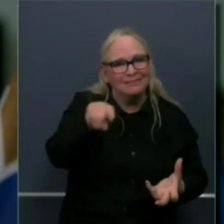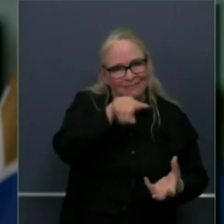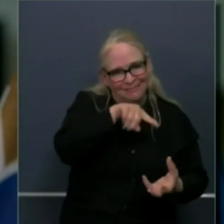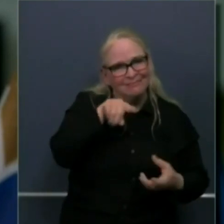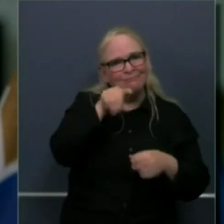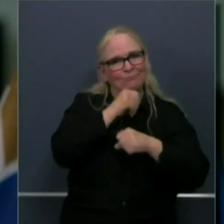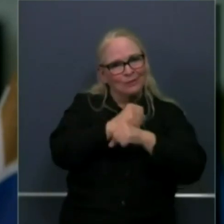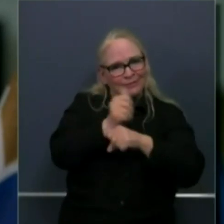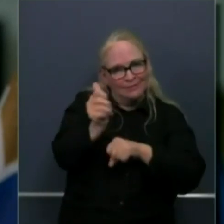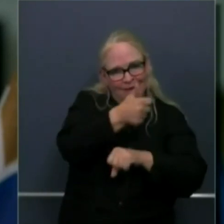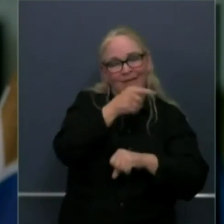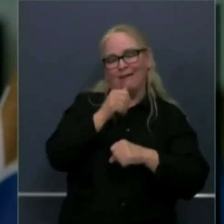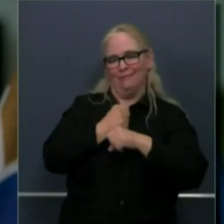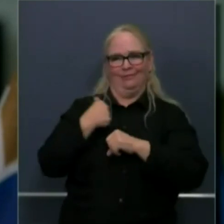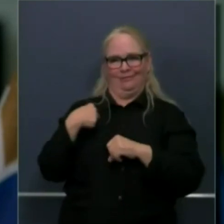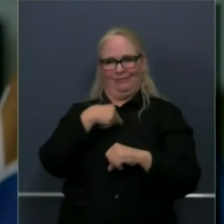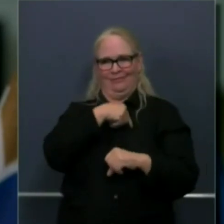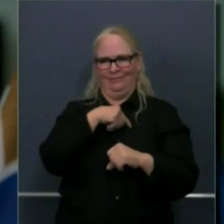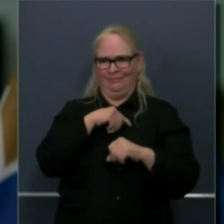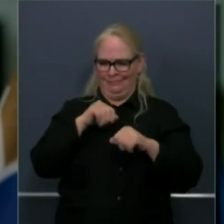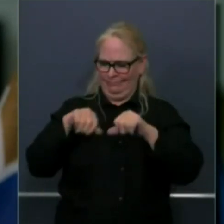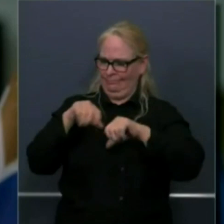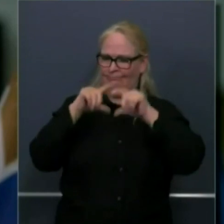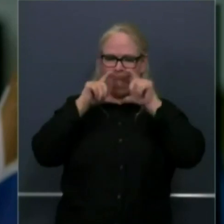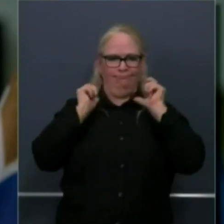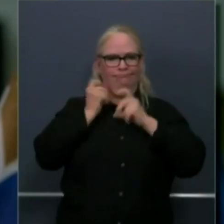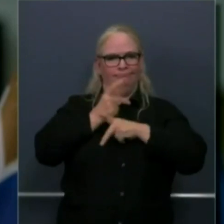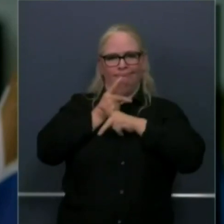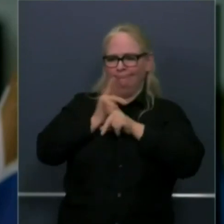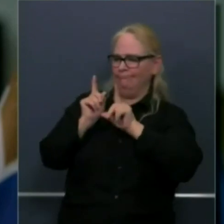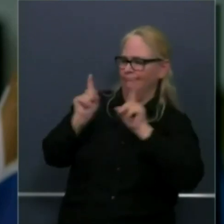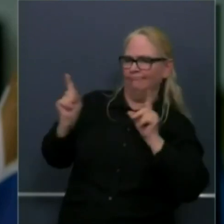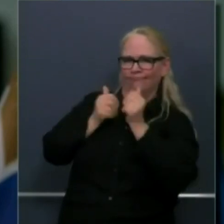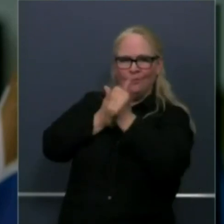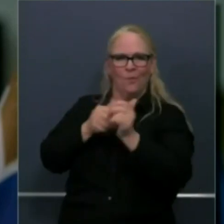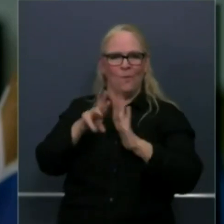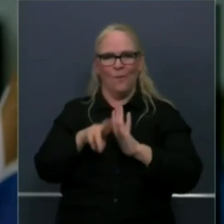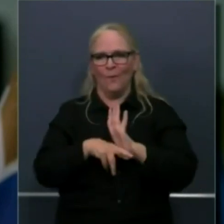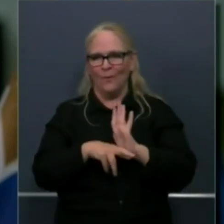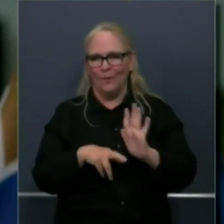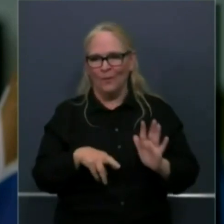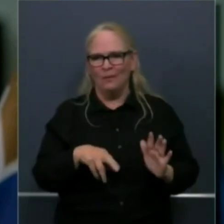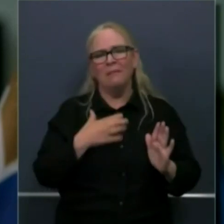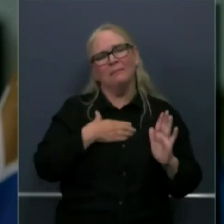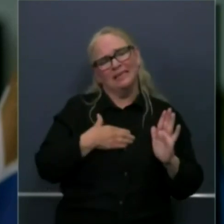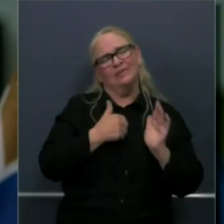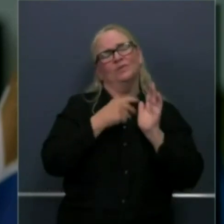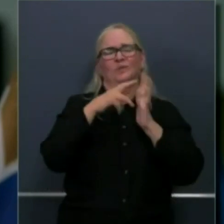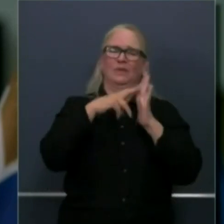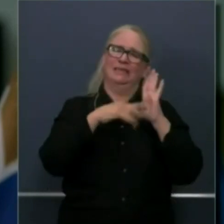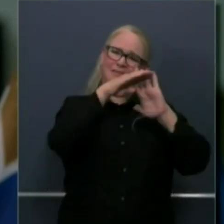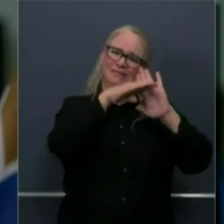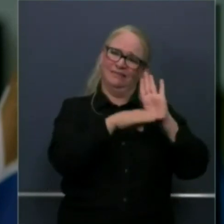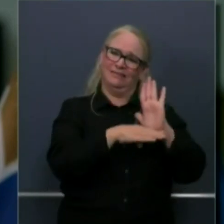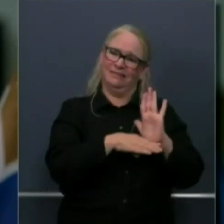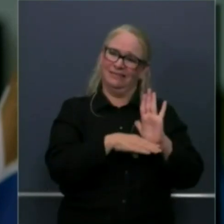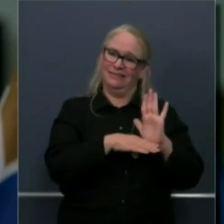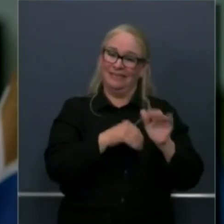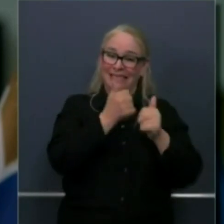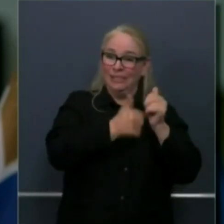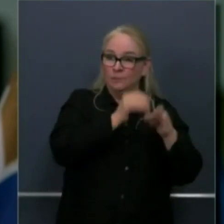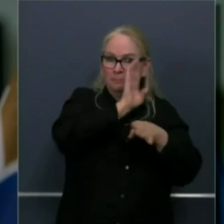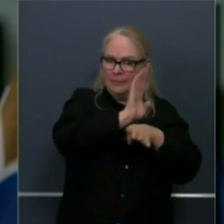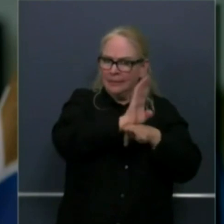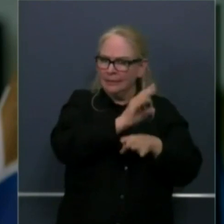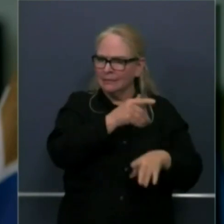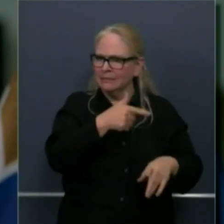and protect one another and i encourage all of us to read these guidelines we're going to have checklists up and businesses to help uh with